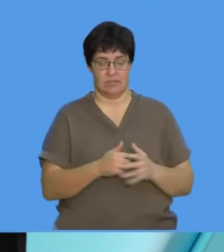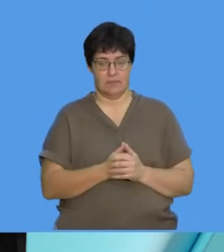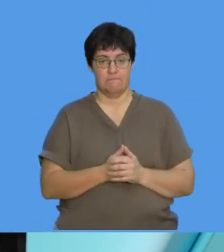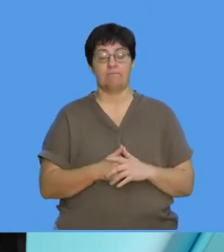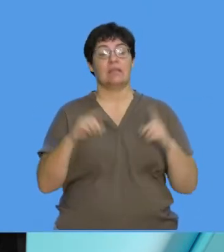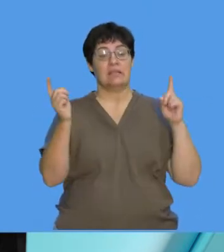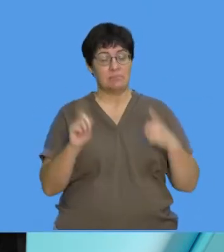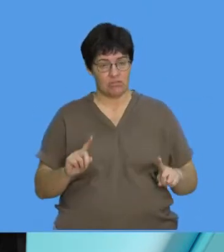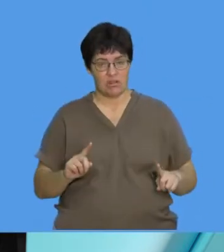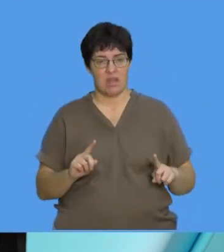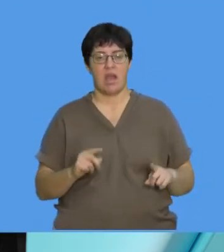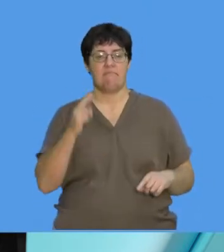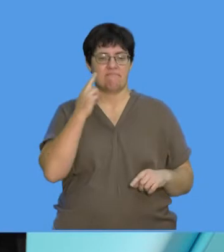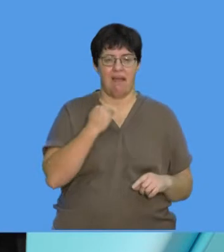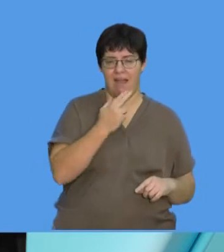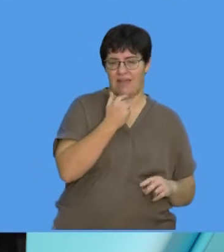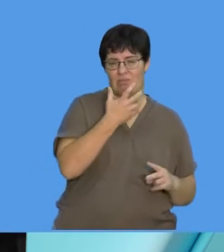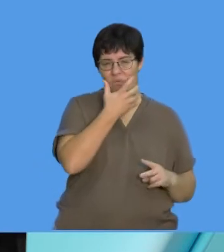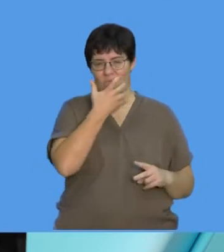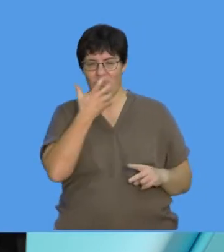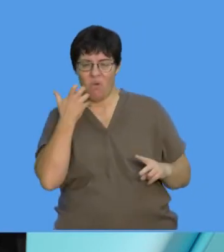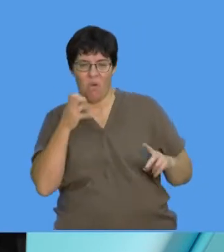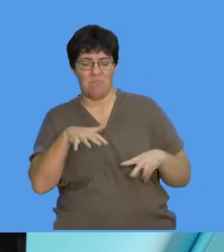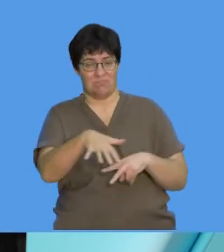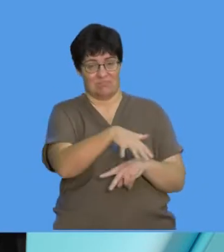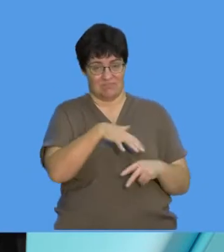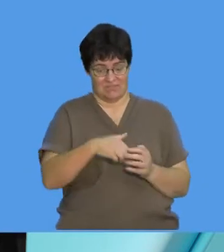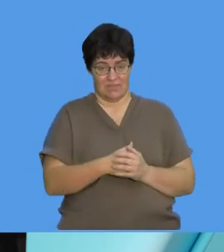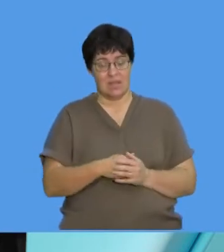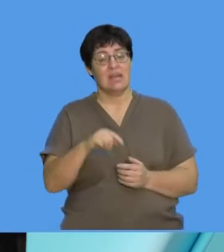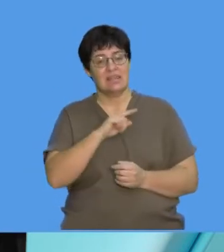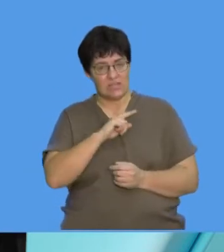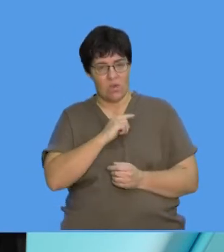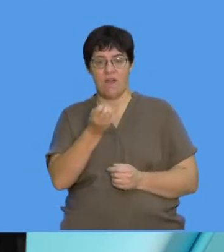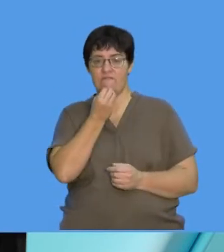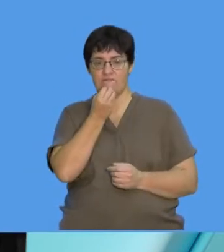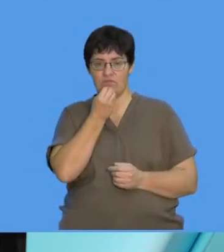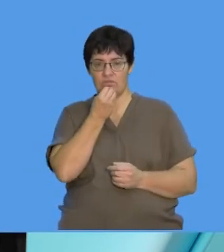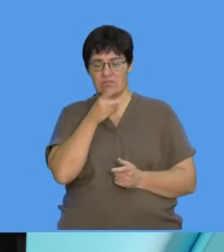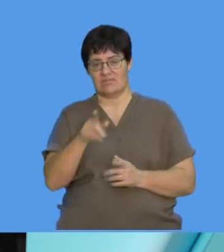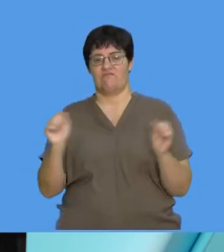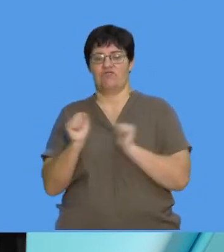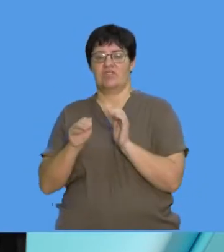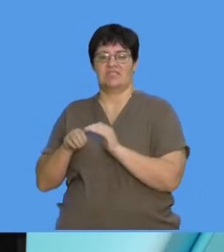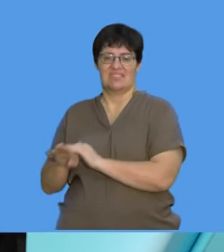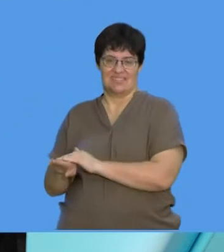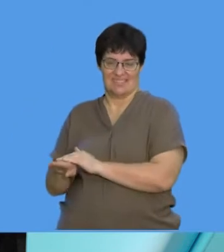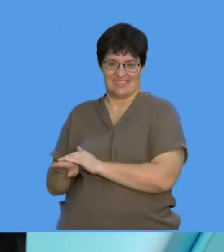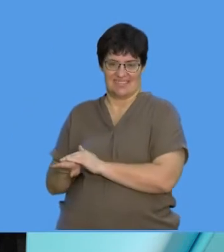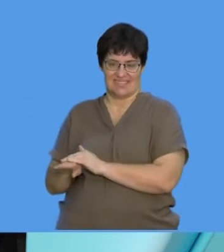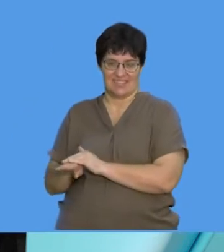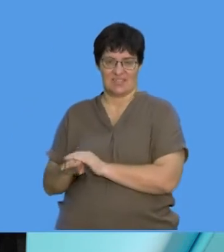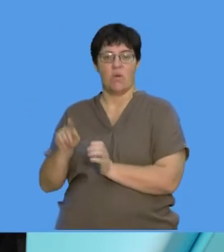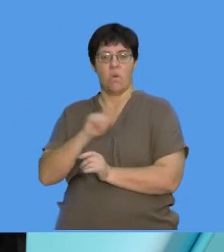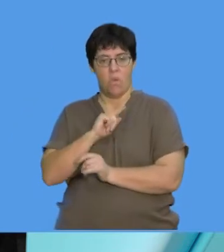very quickly, especially if it's a nice, warm environment. That's why we put our food in the fridge,